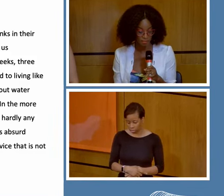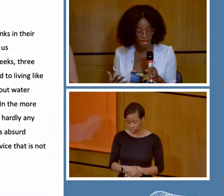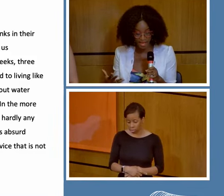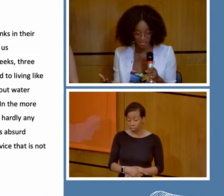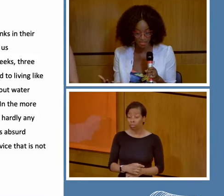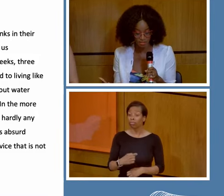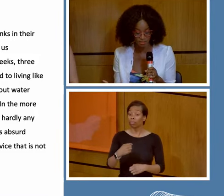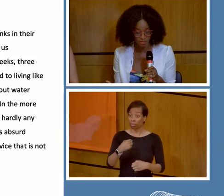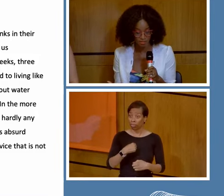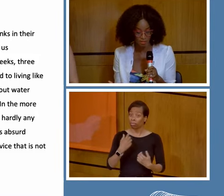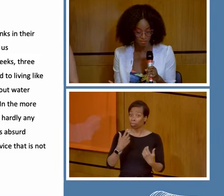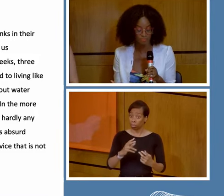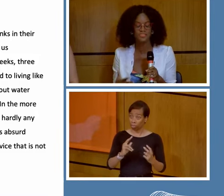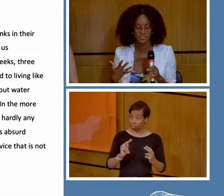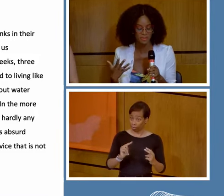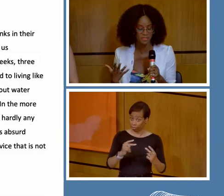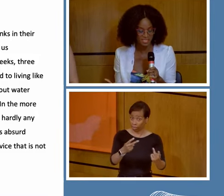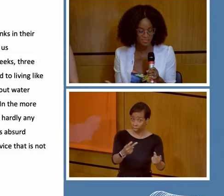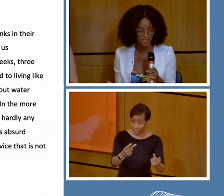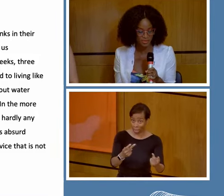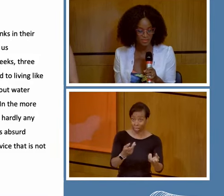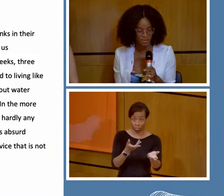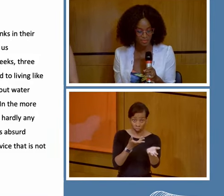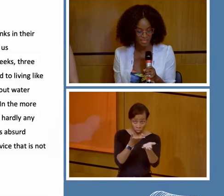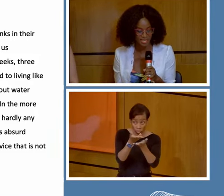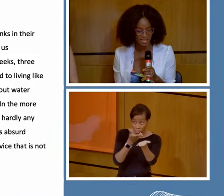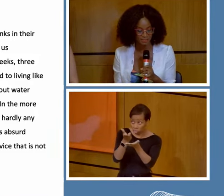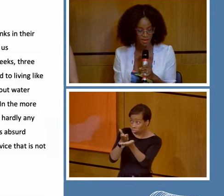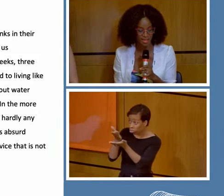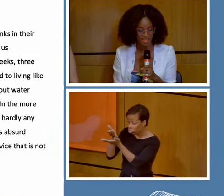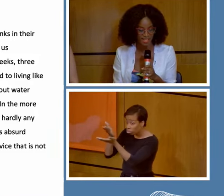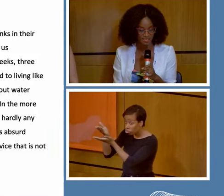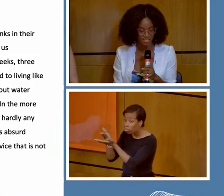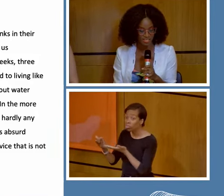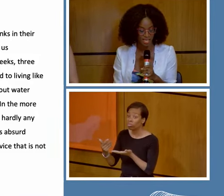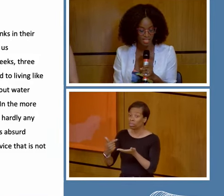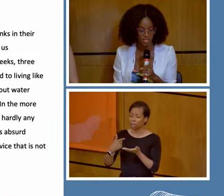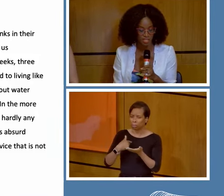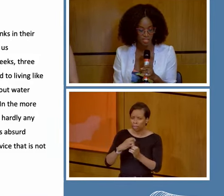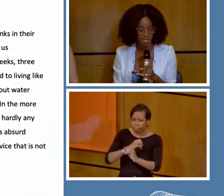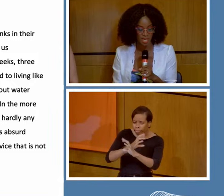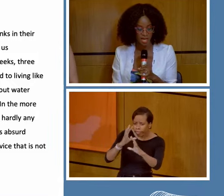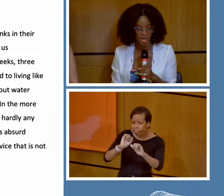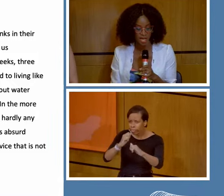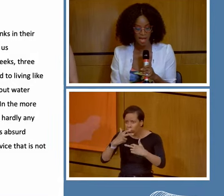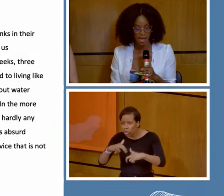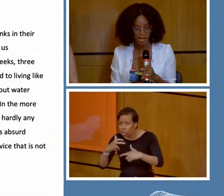had, sorry, participants who have helped me in my investigation.